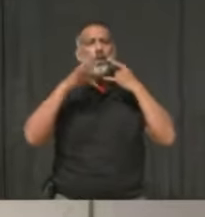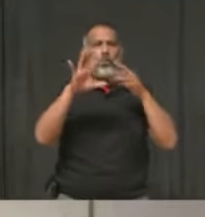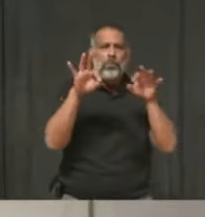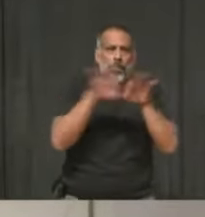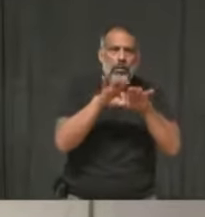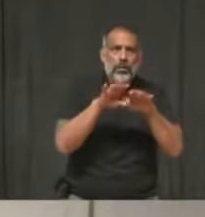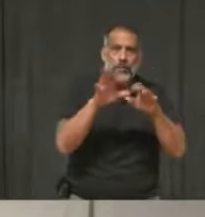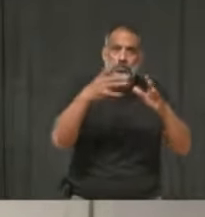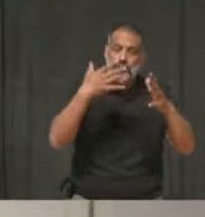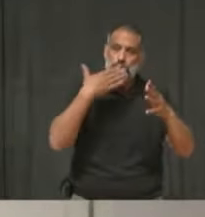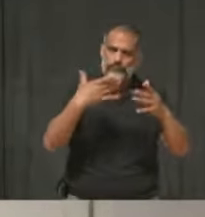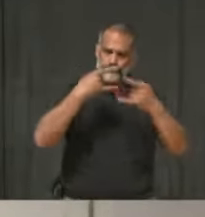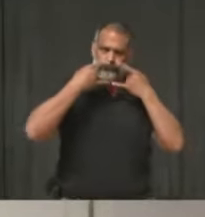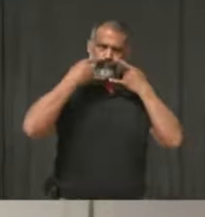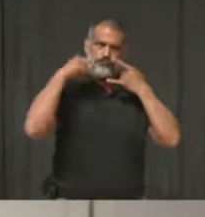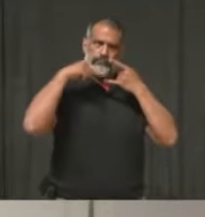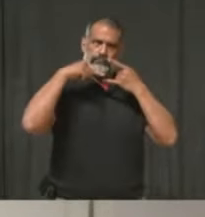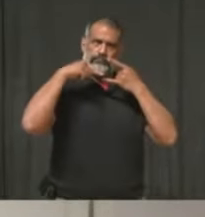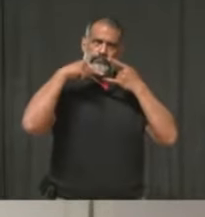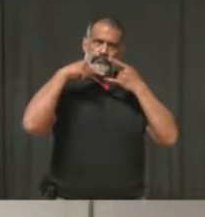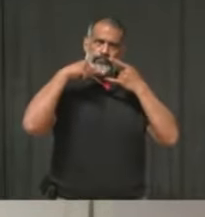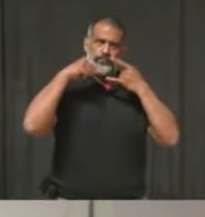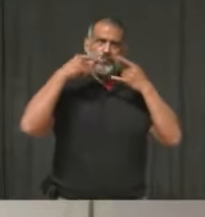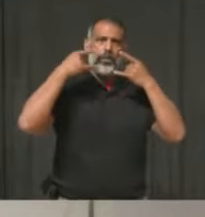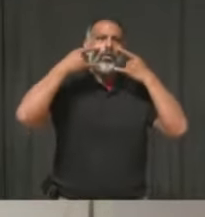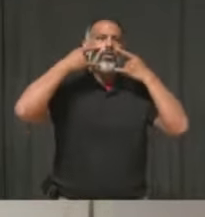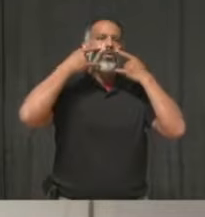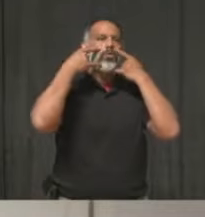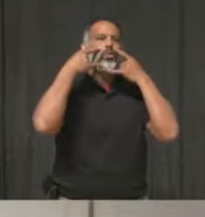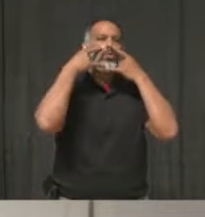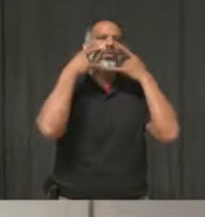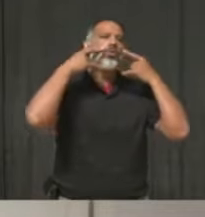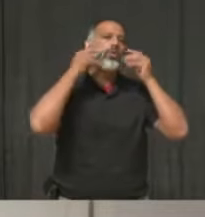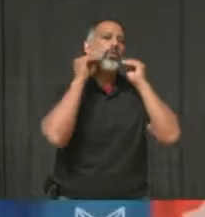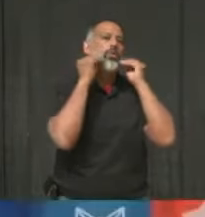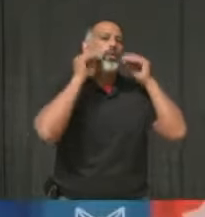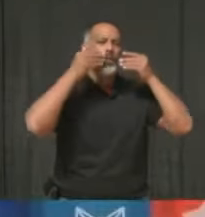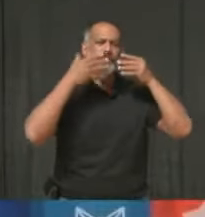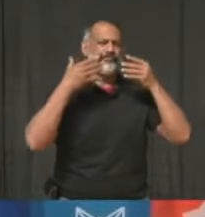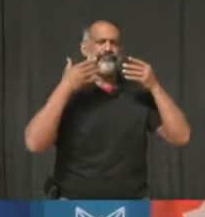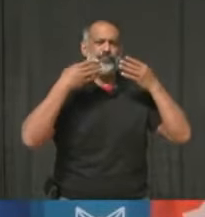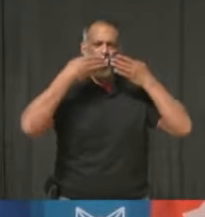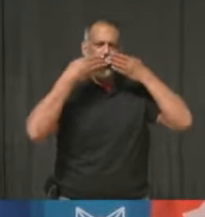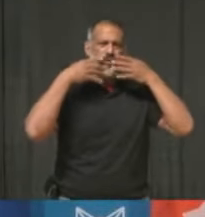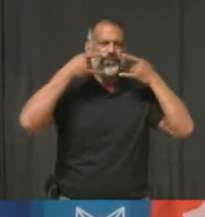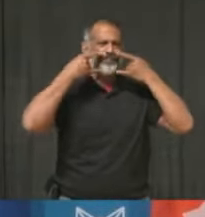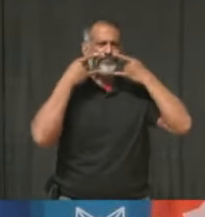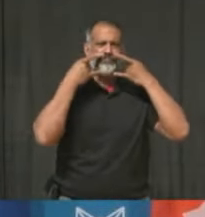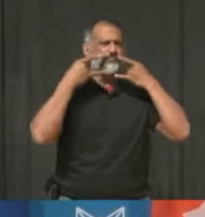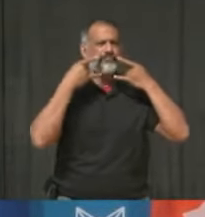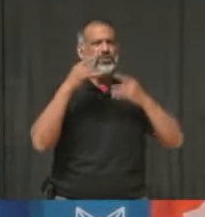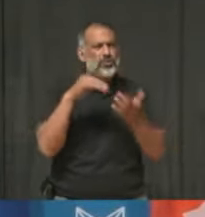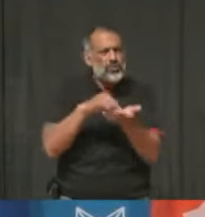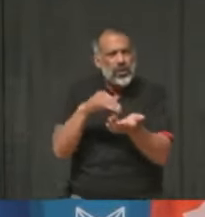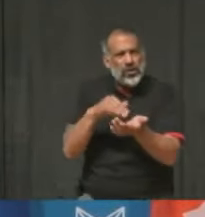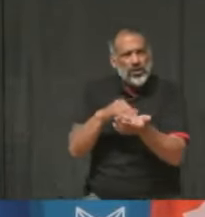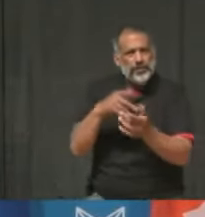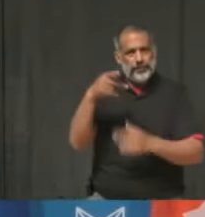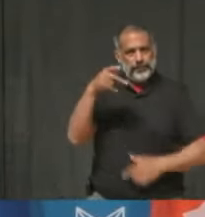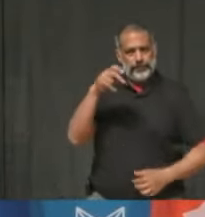make sure that there aren't any gaps if you wear it. So I would echo Dr. Youni's